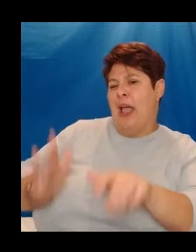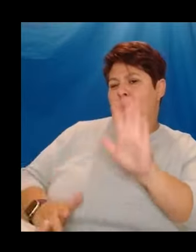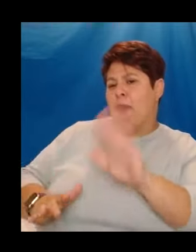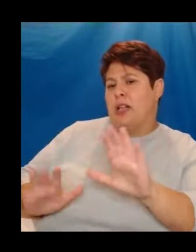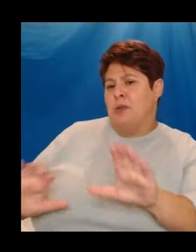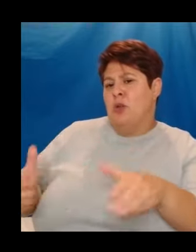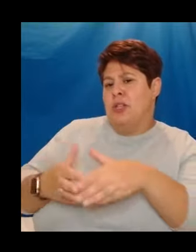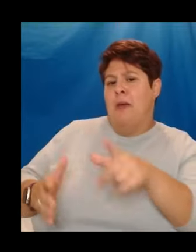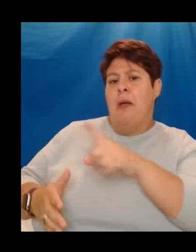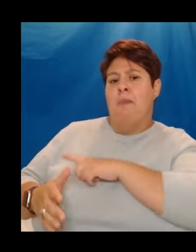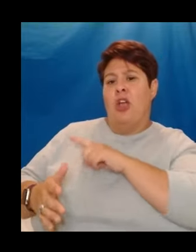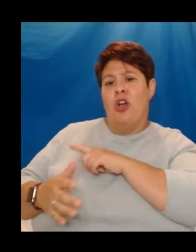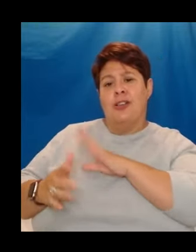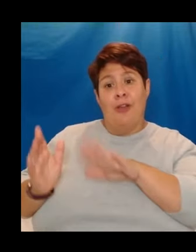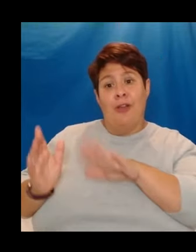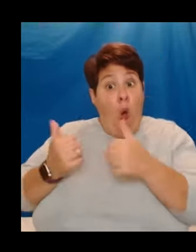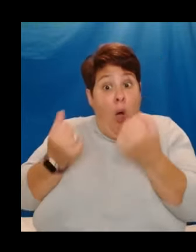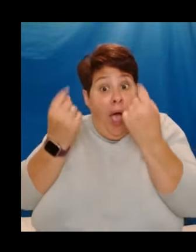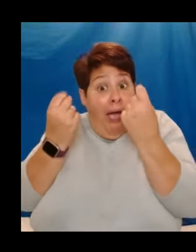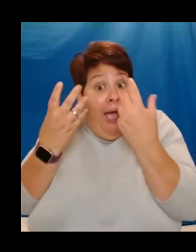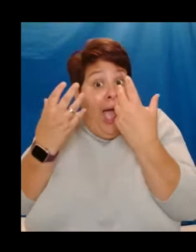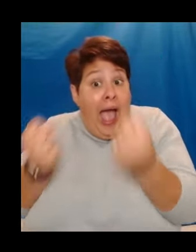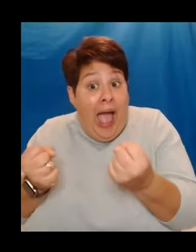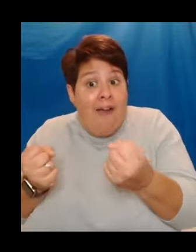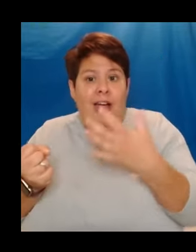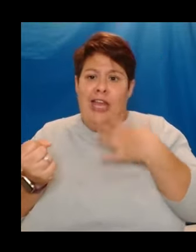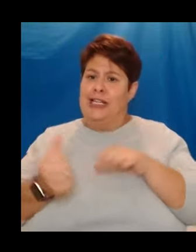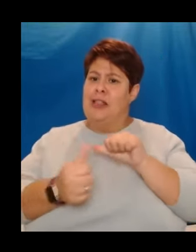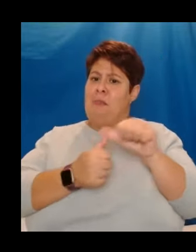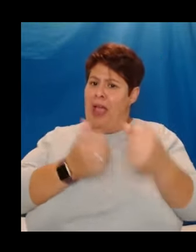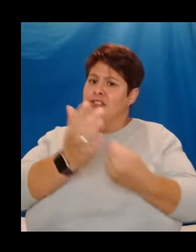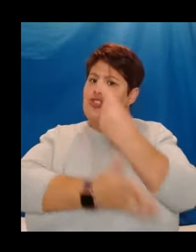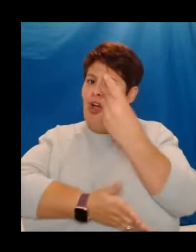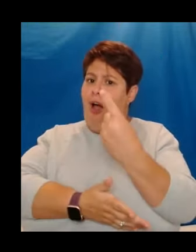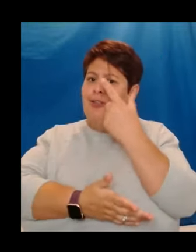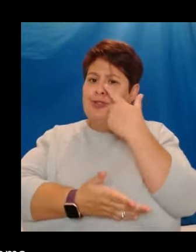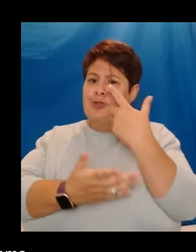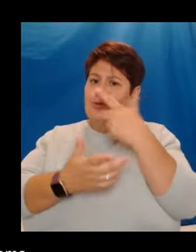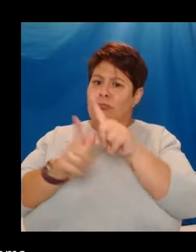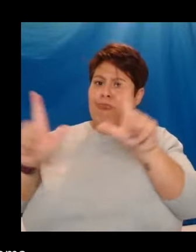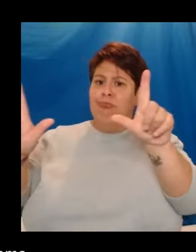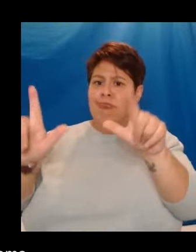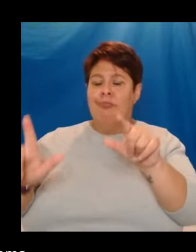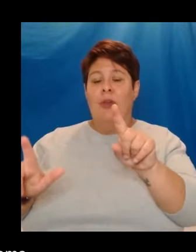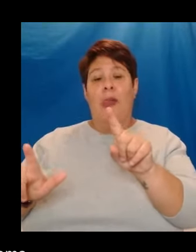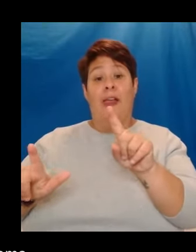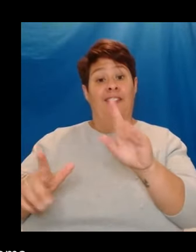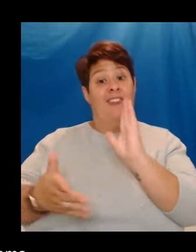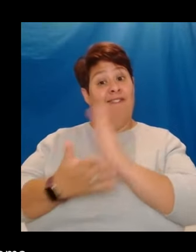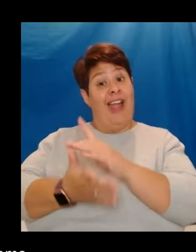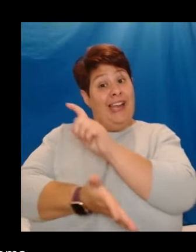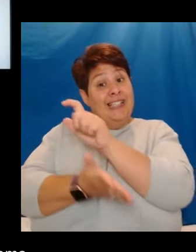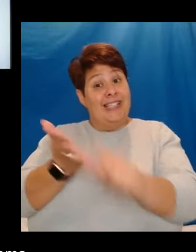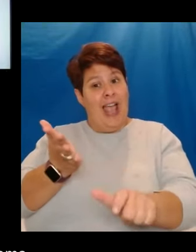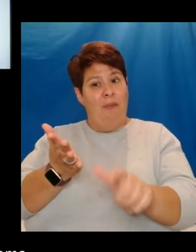it was full of good ideas and it needed the best chance it could. The fact it was disabled was dragging it down. Up to